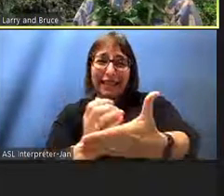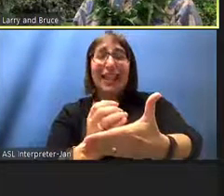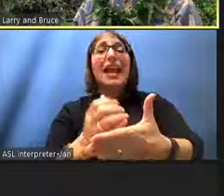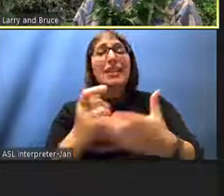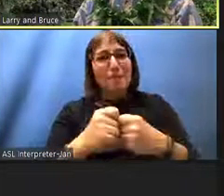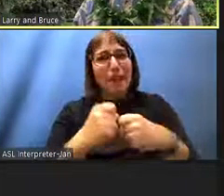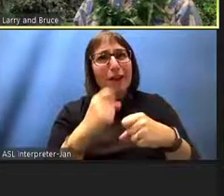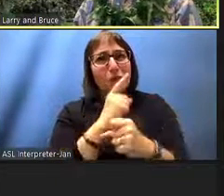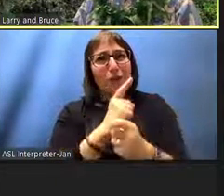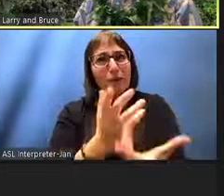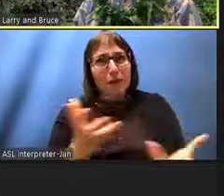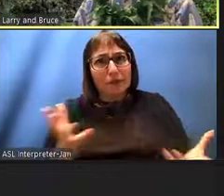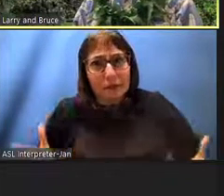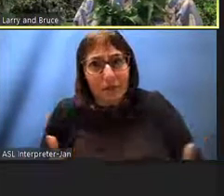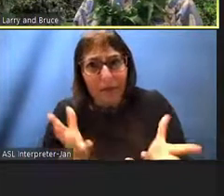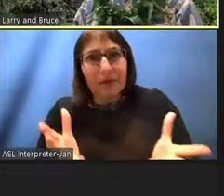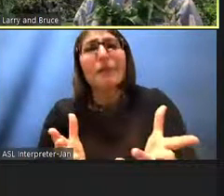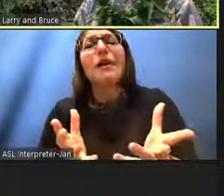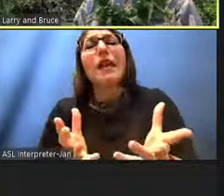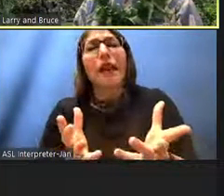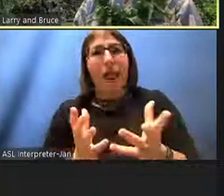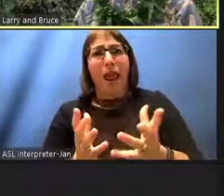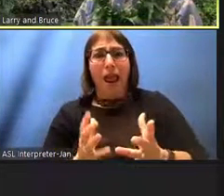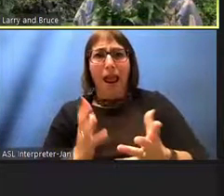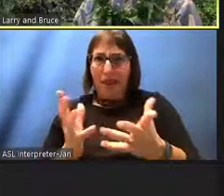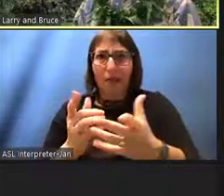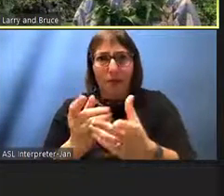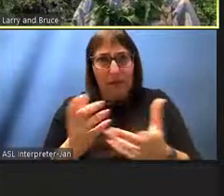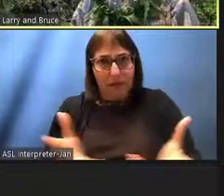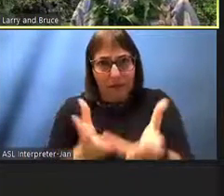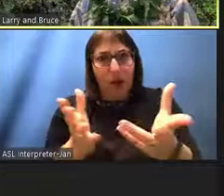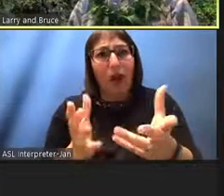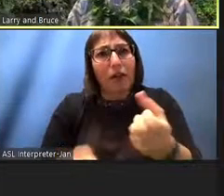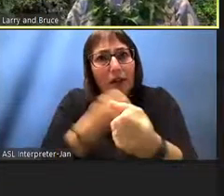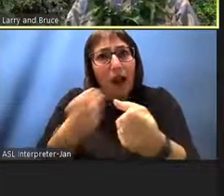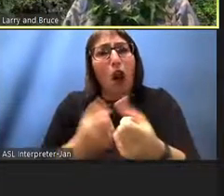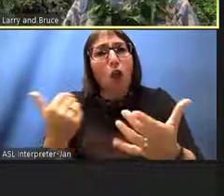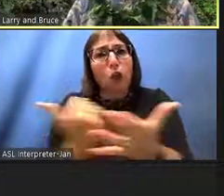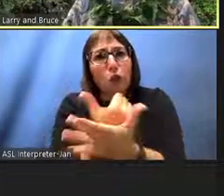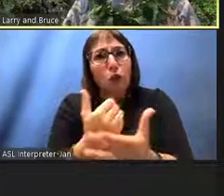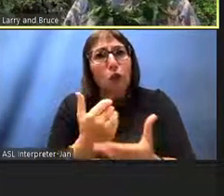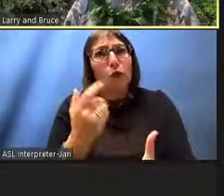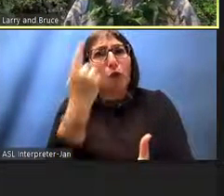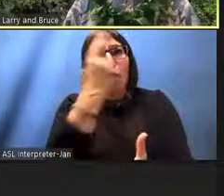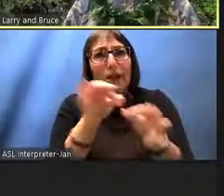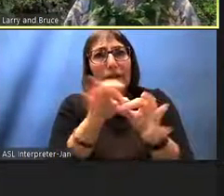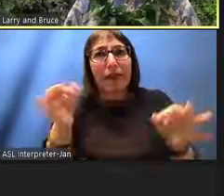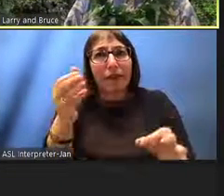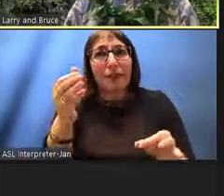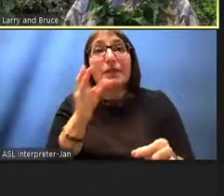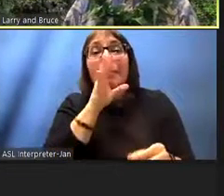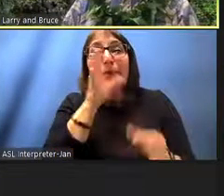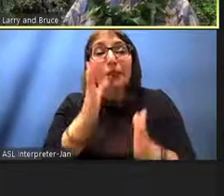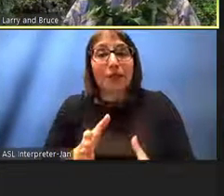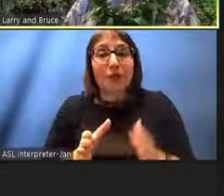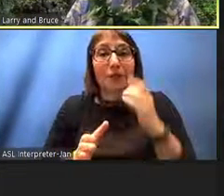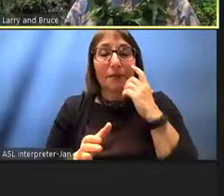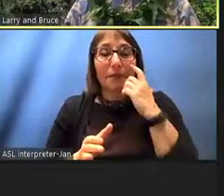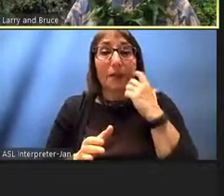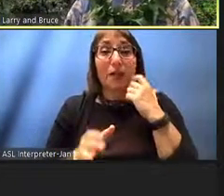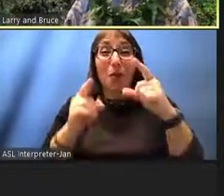speakers because it shows very clearly i think the connections or the